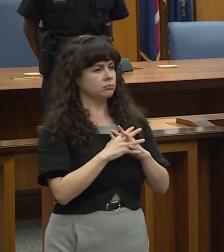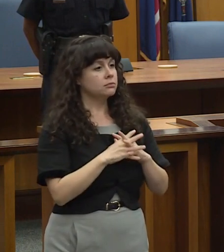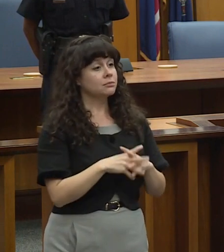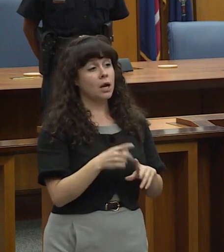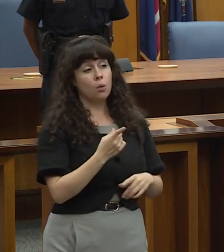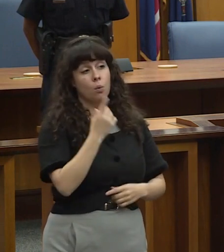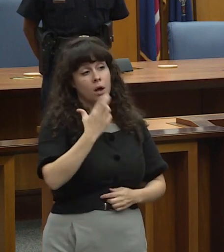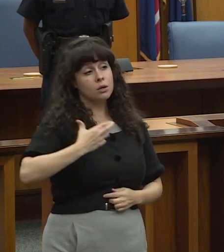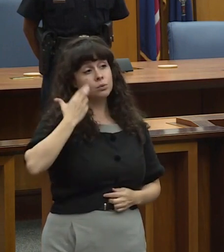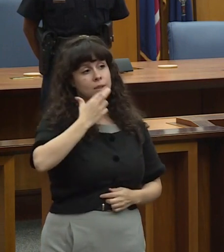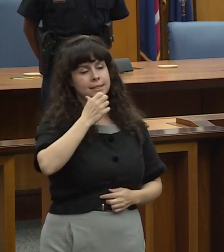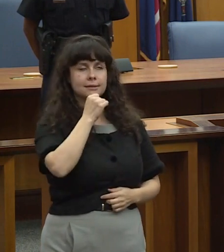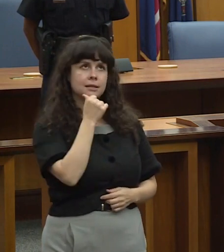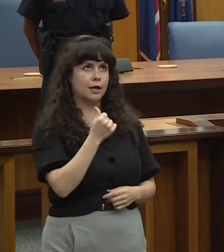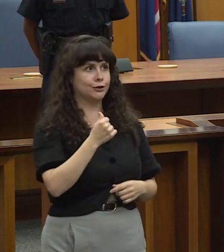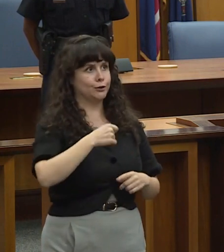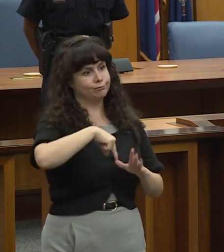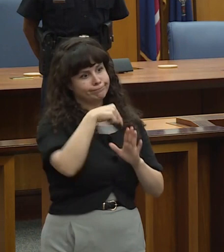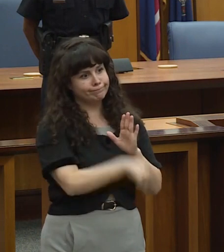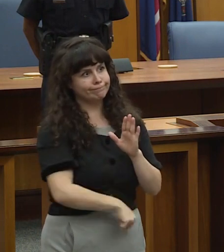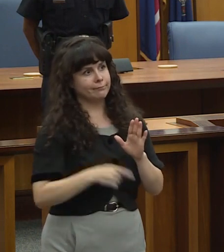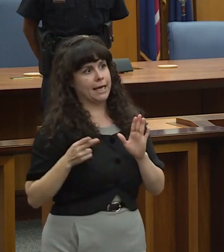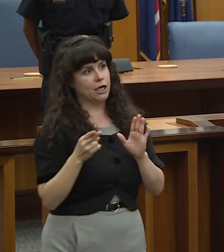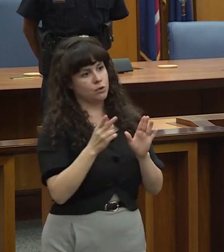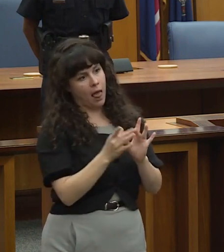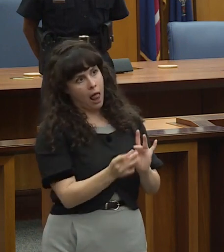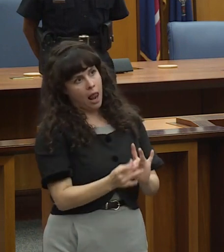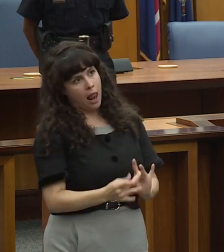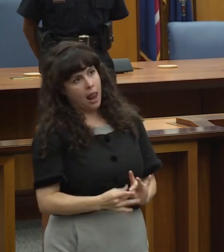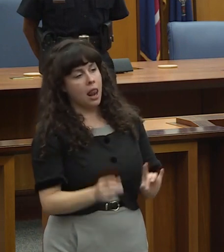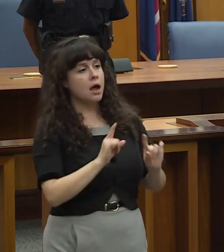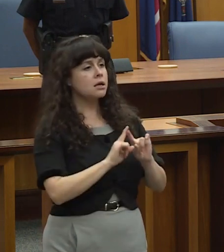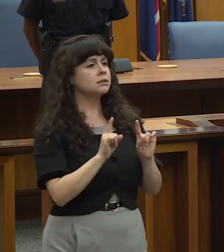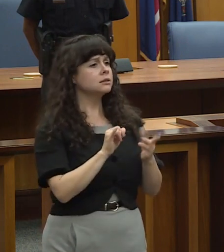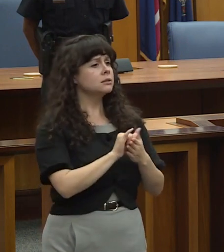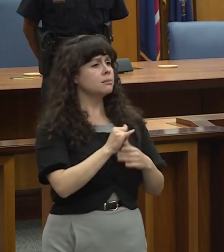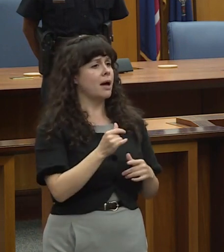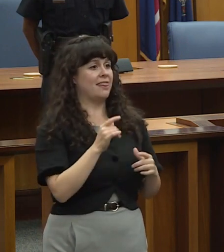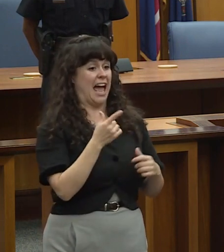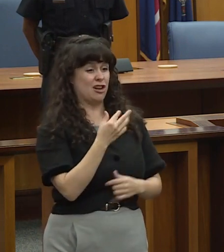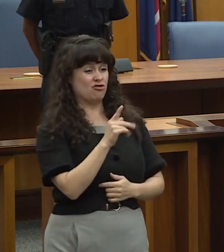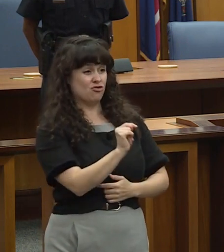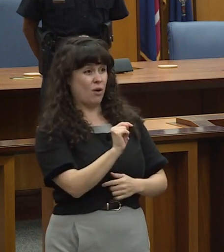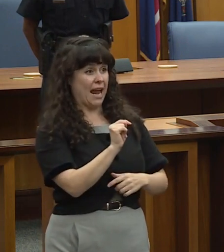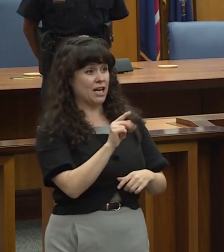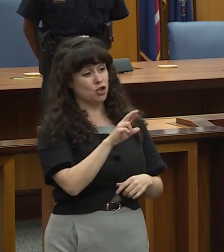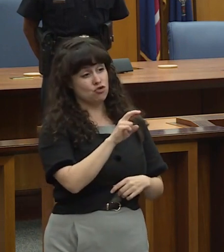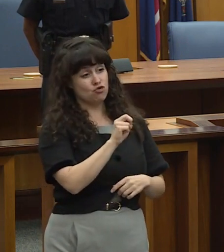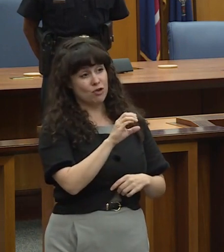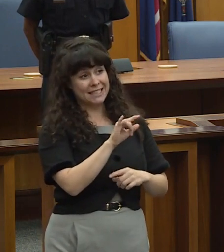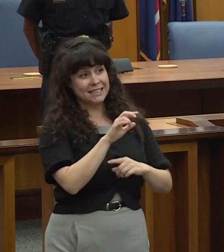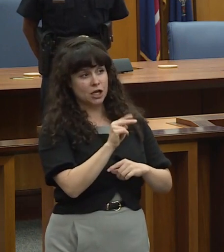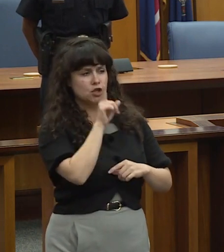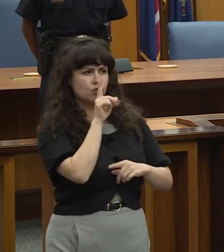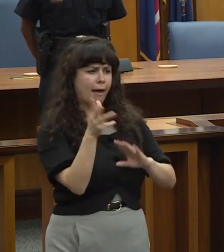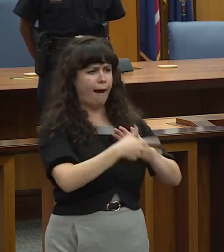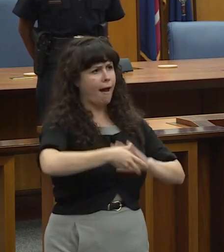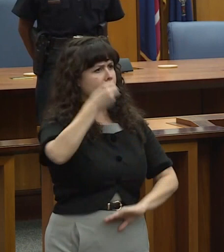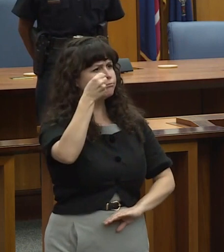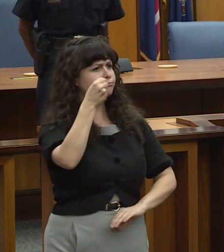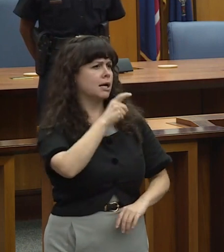was not to go through the entire history but the Great Recession kind of hijacked community policing a lot of resources a lot of